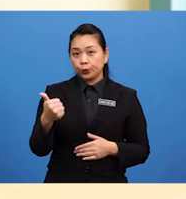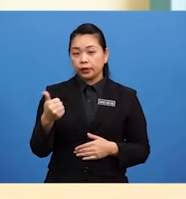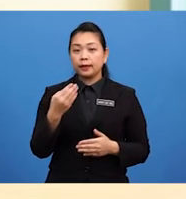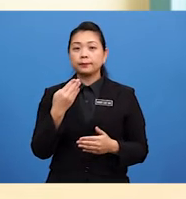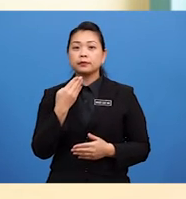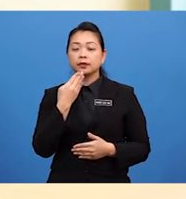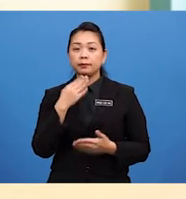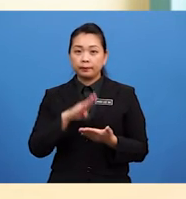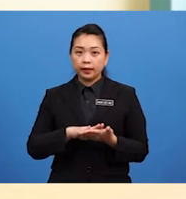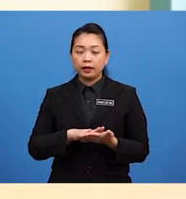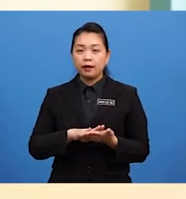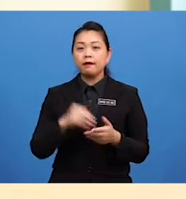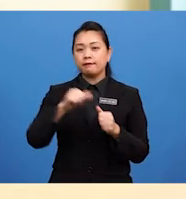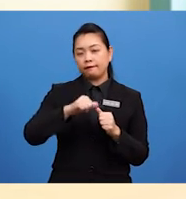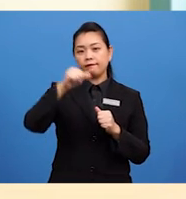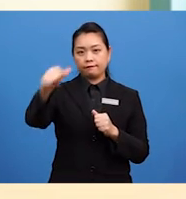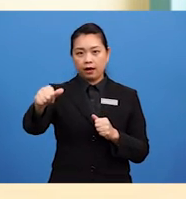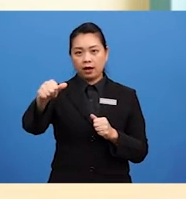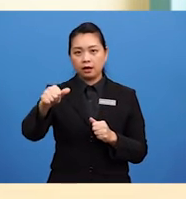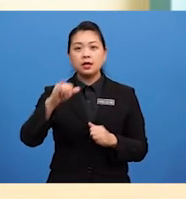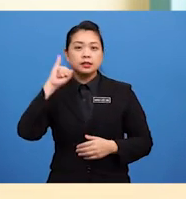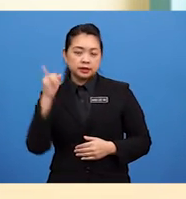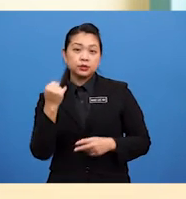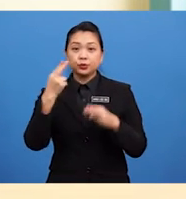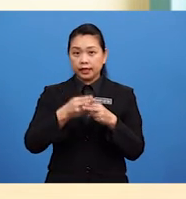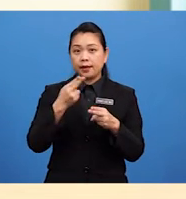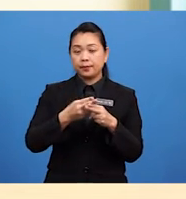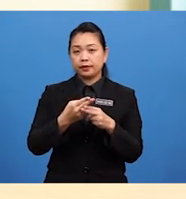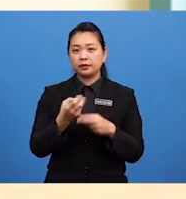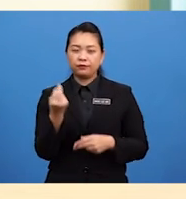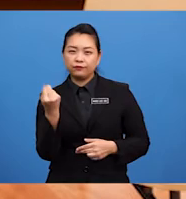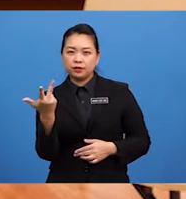And Far Just To name A few